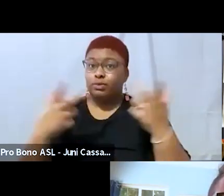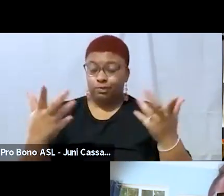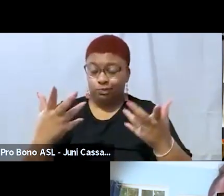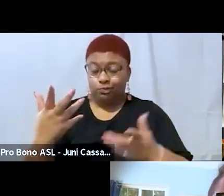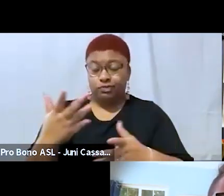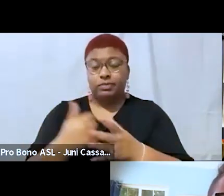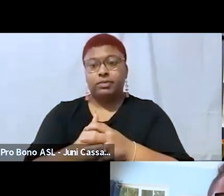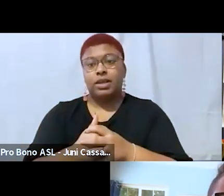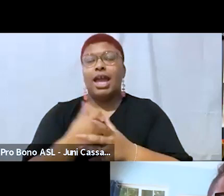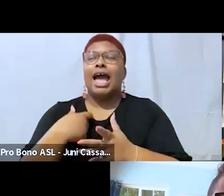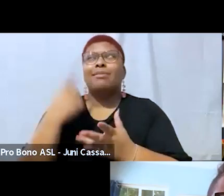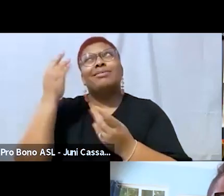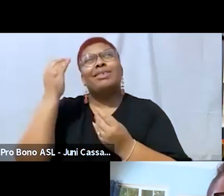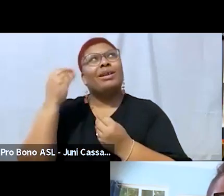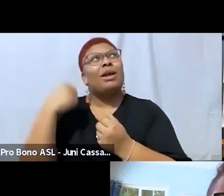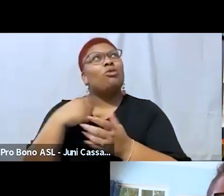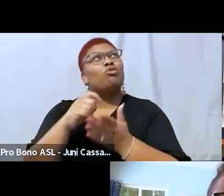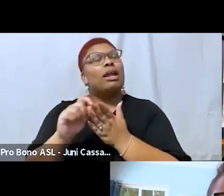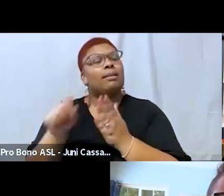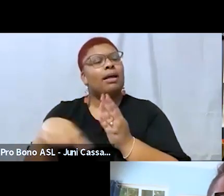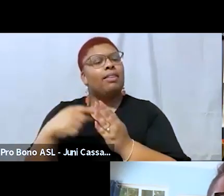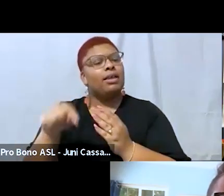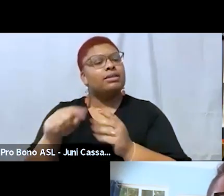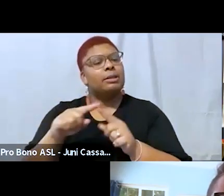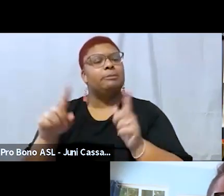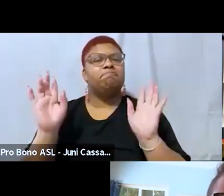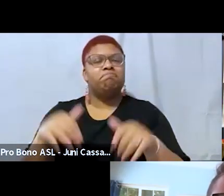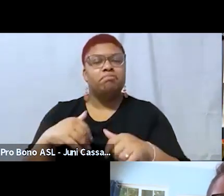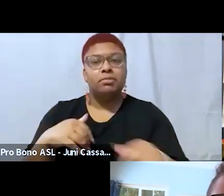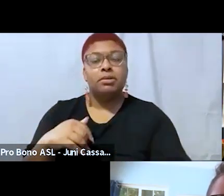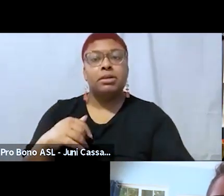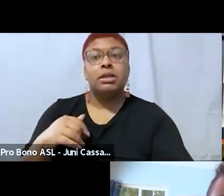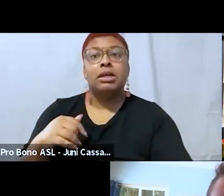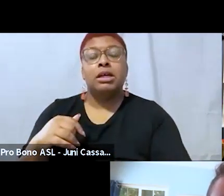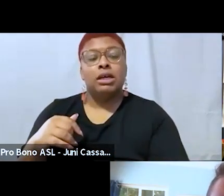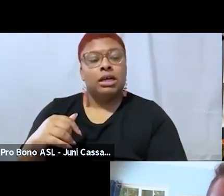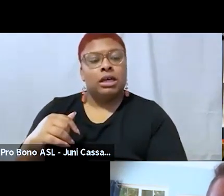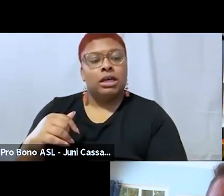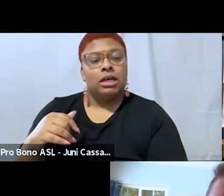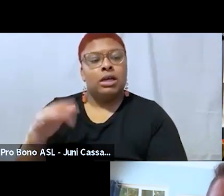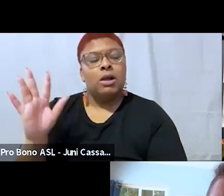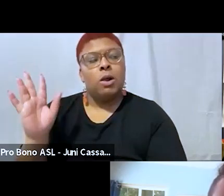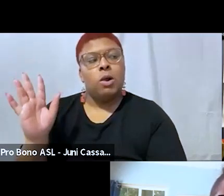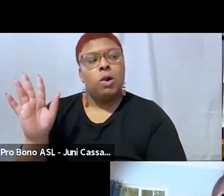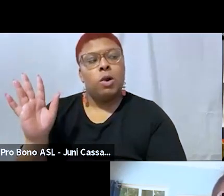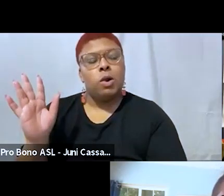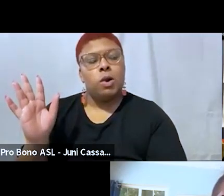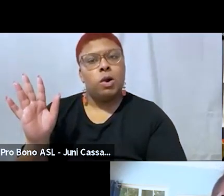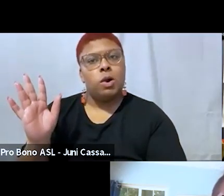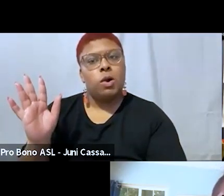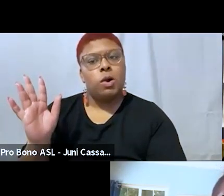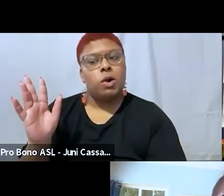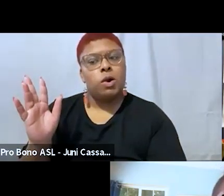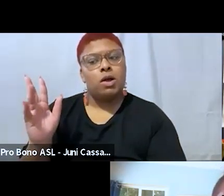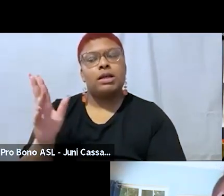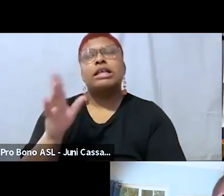about writing about this but um like i would say super fat and brilliant you know a cautionary